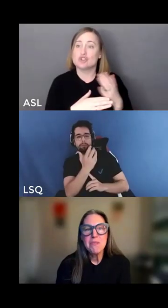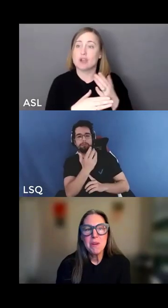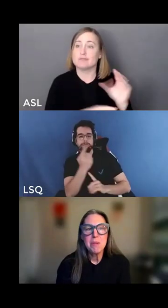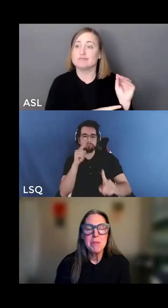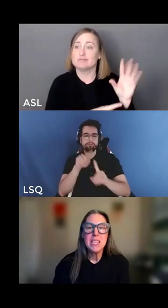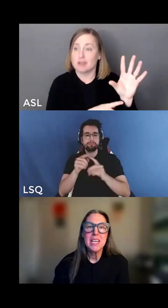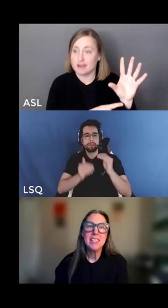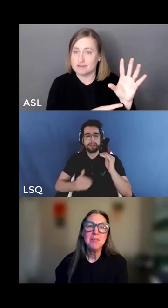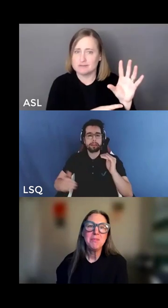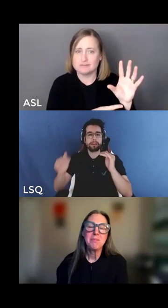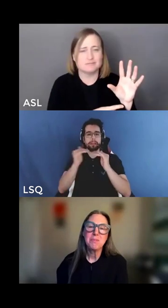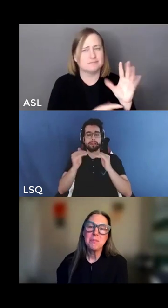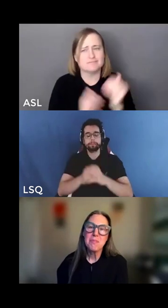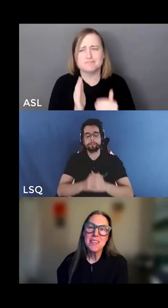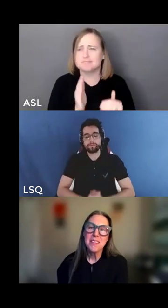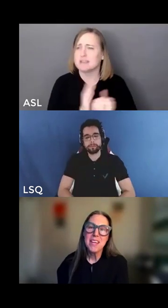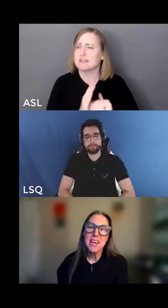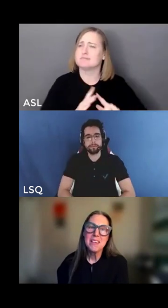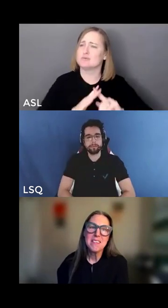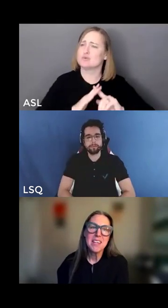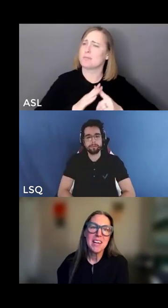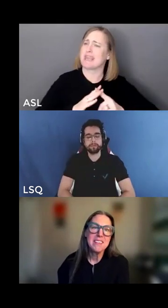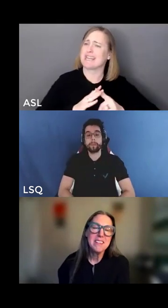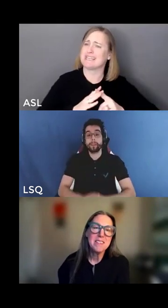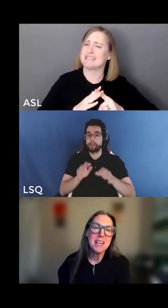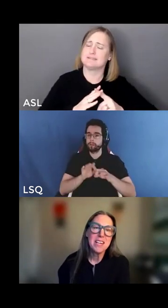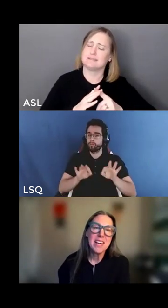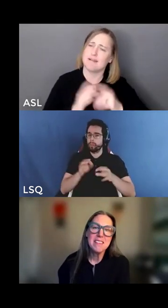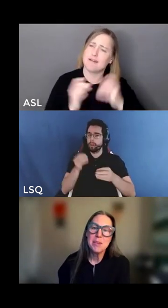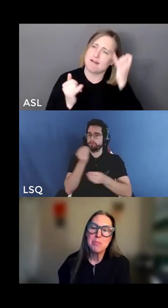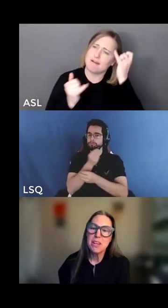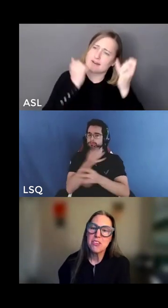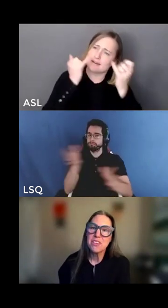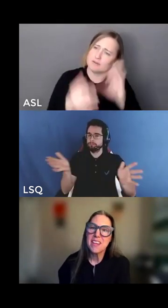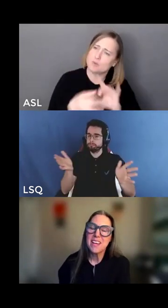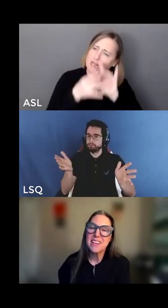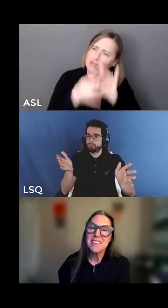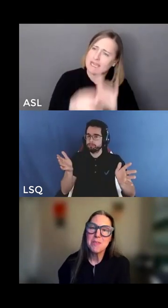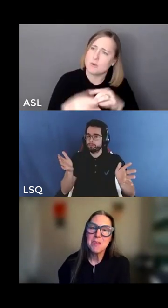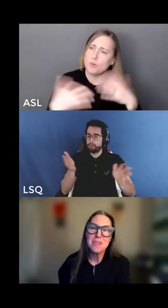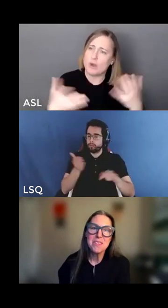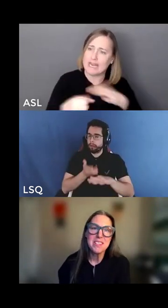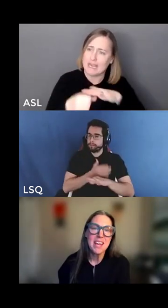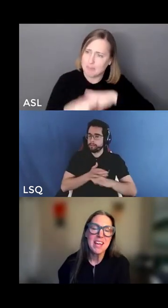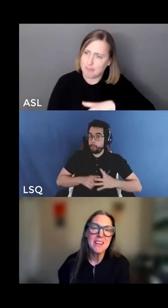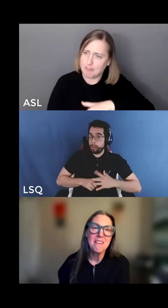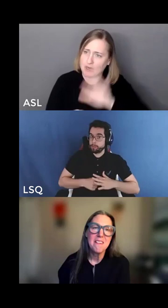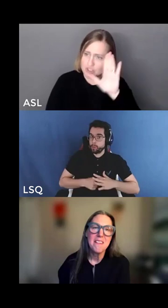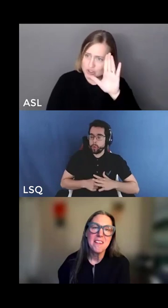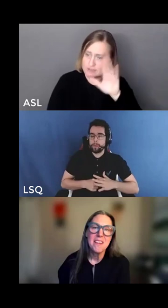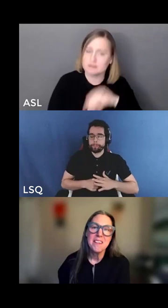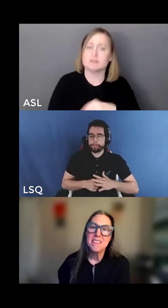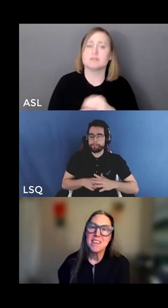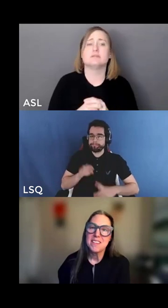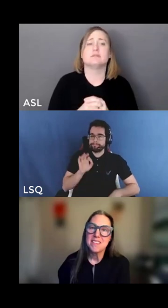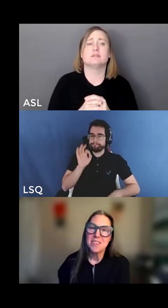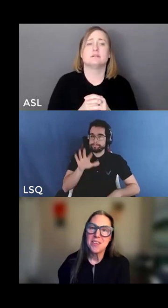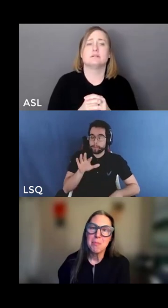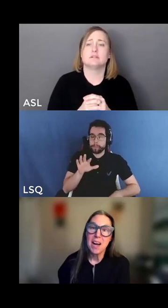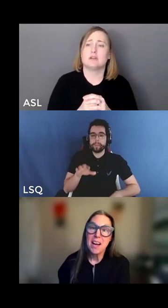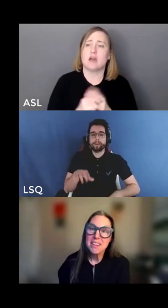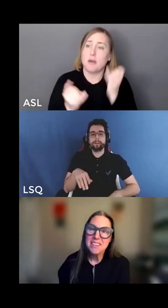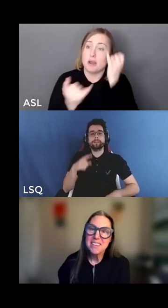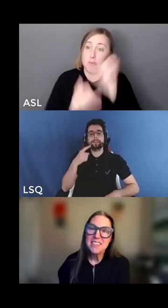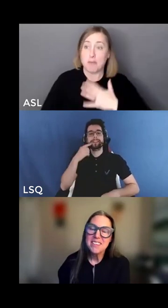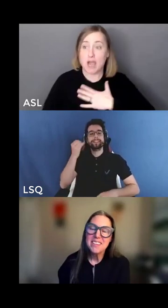share right from the beginning that the ideas around anti-oppression that i share with you today these ideas